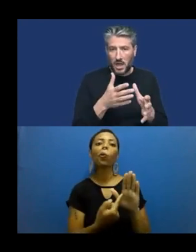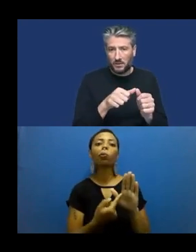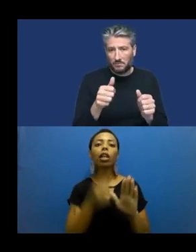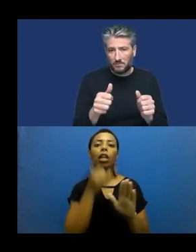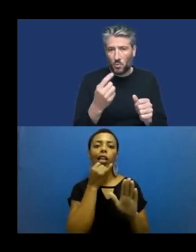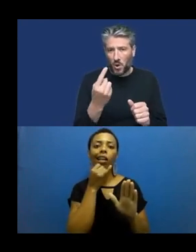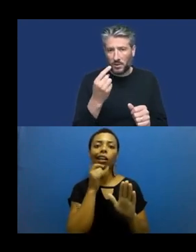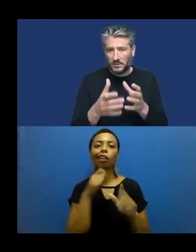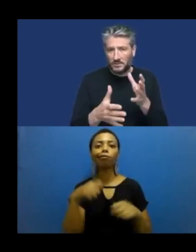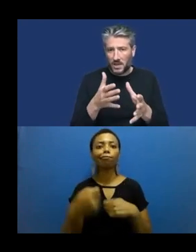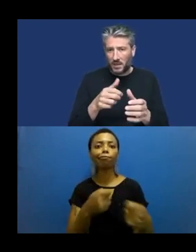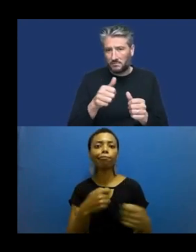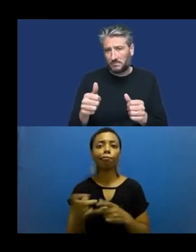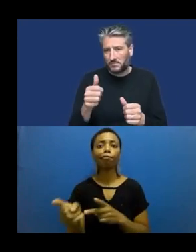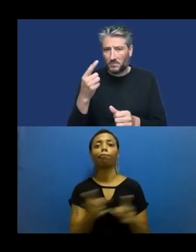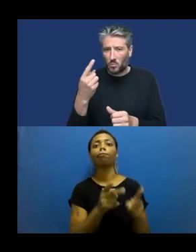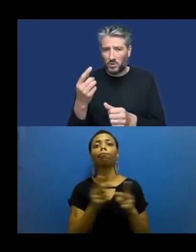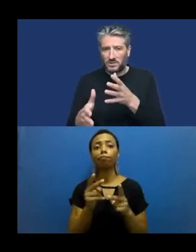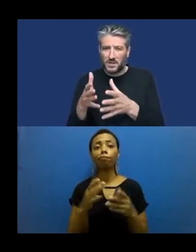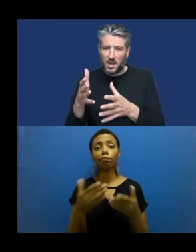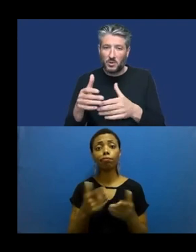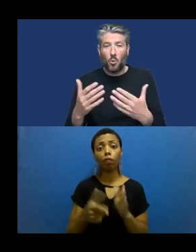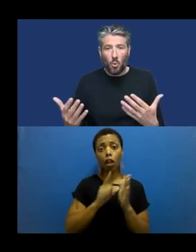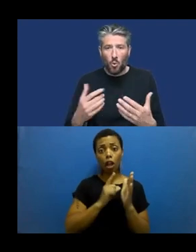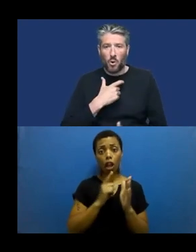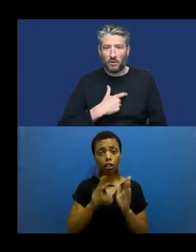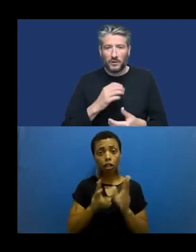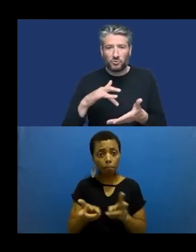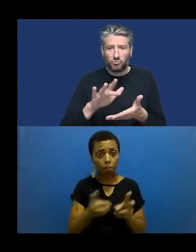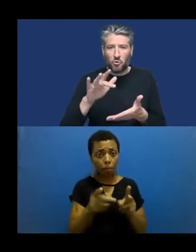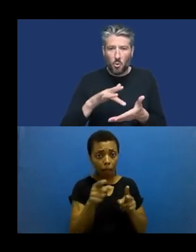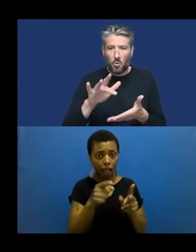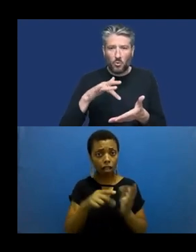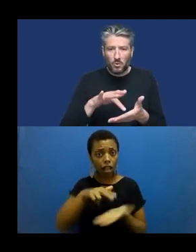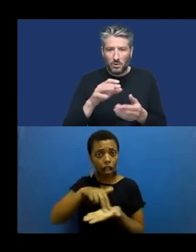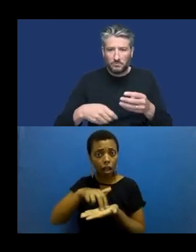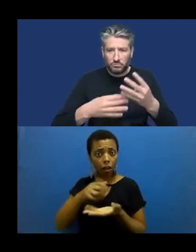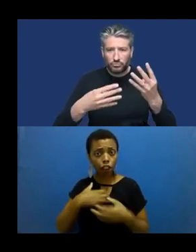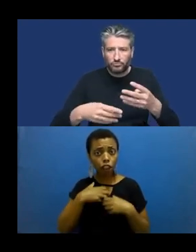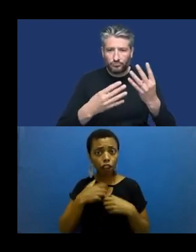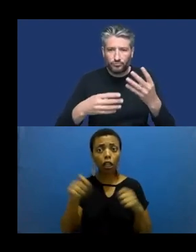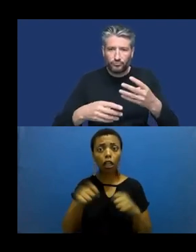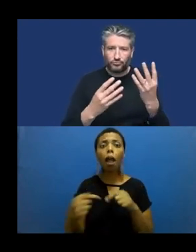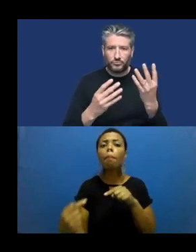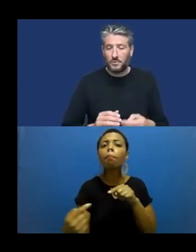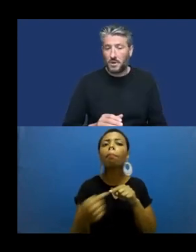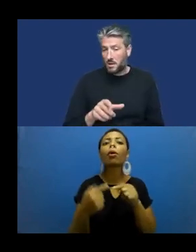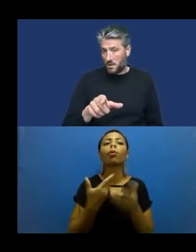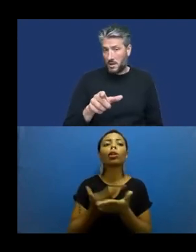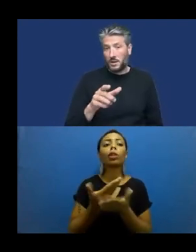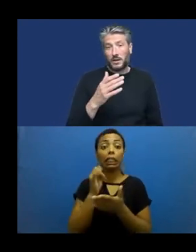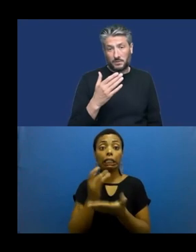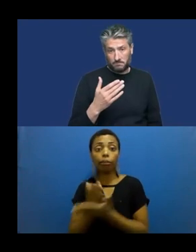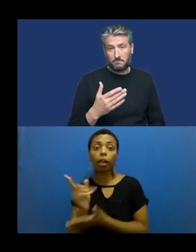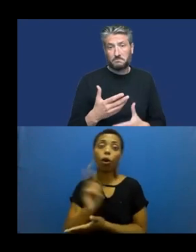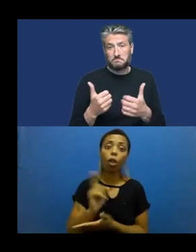Our preliminary studies suggest that appropriate animations may indeed improve iconicity and learnability, though future work is needed